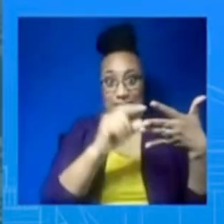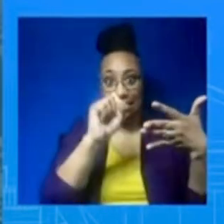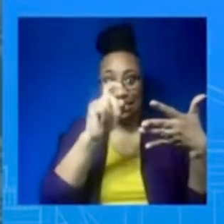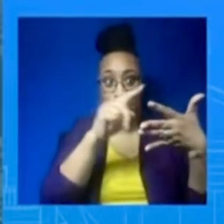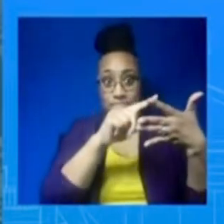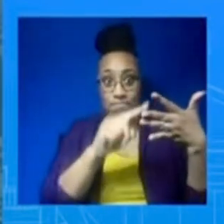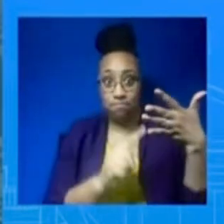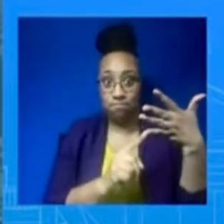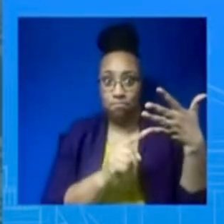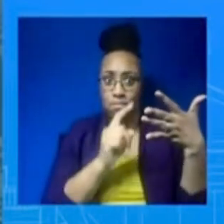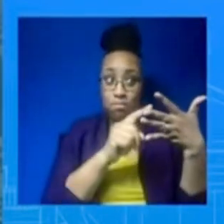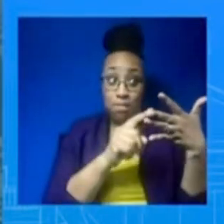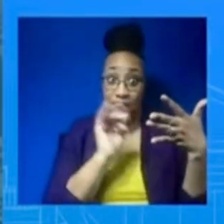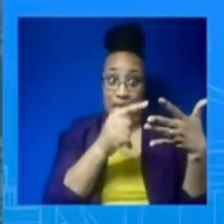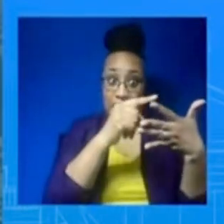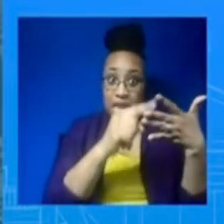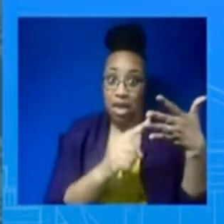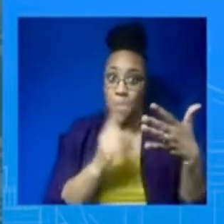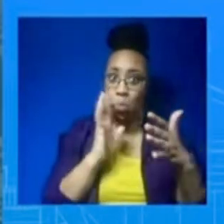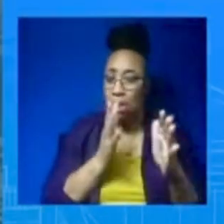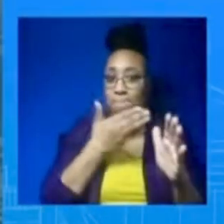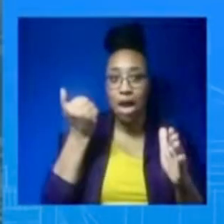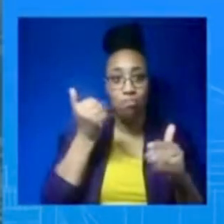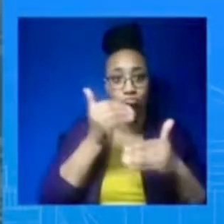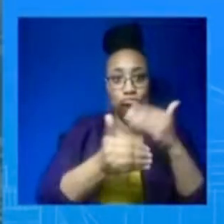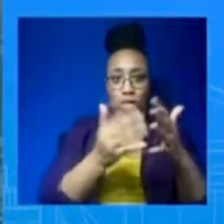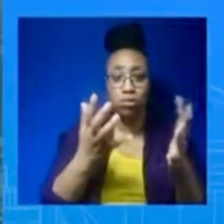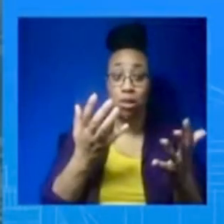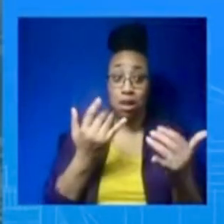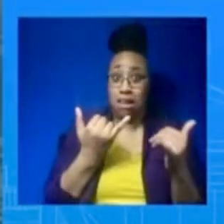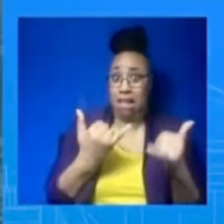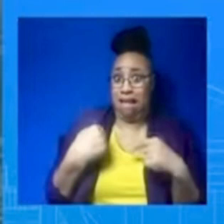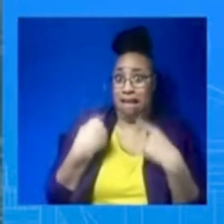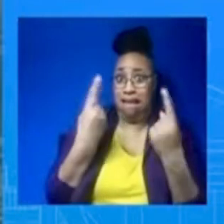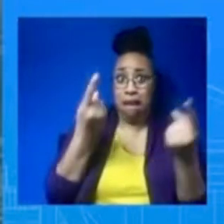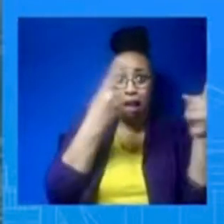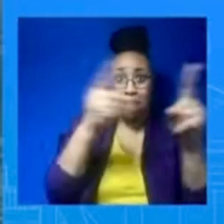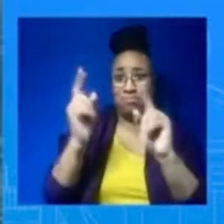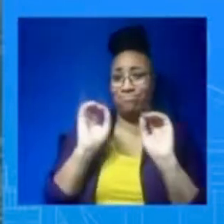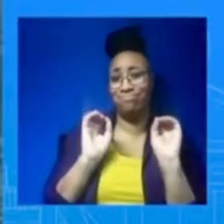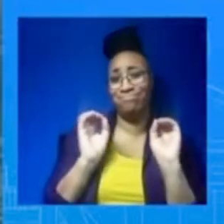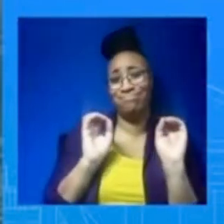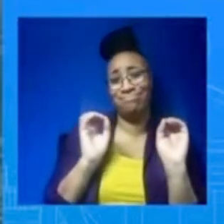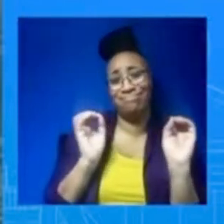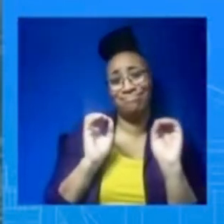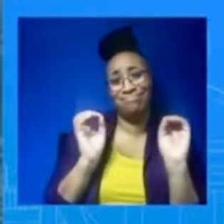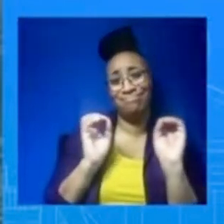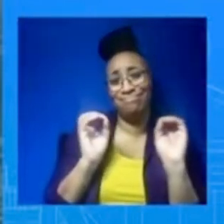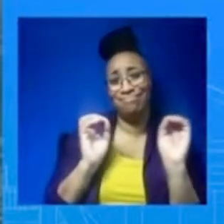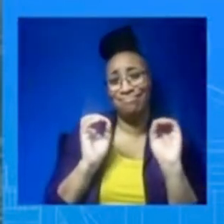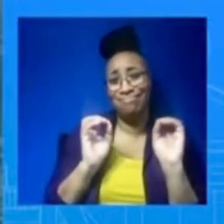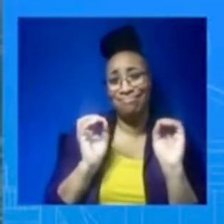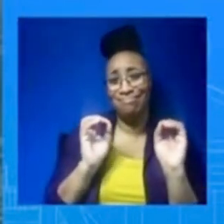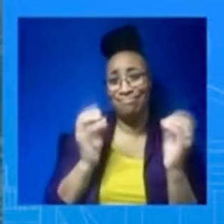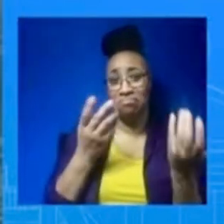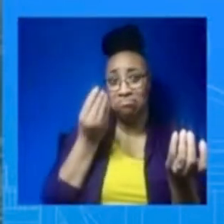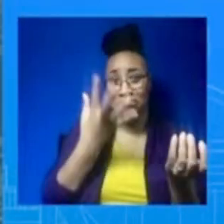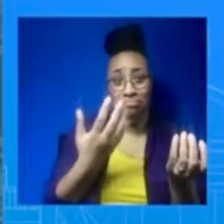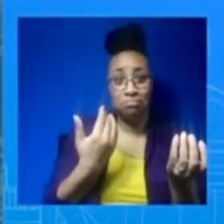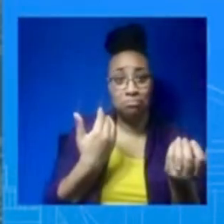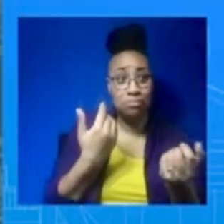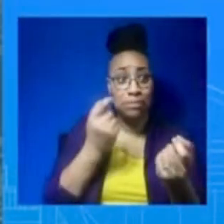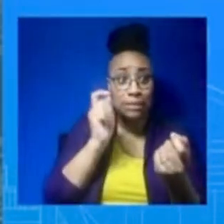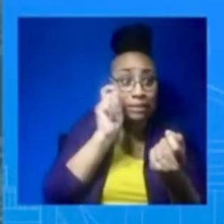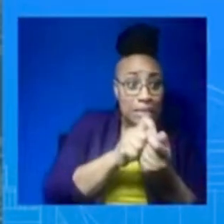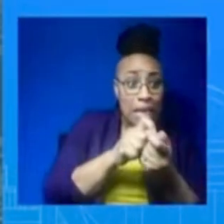specific to the calendar about when will be done this work, but it won't take very long. I think in a matter of days